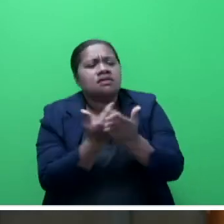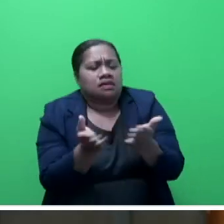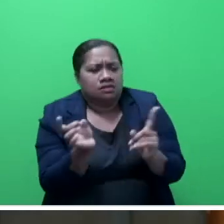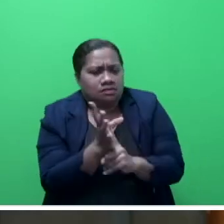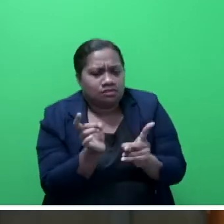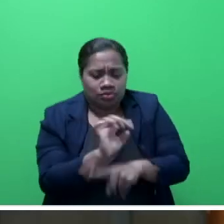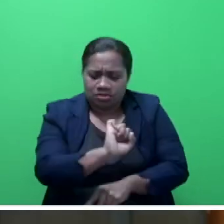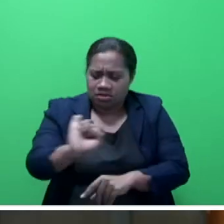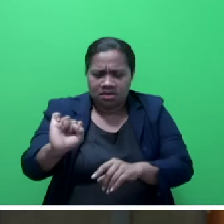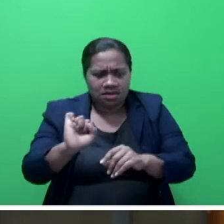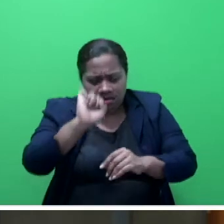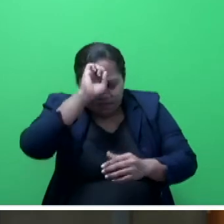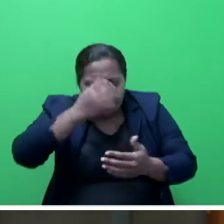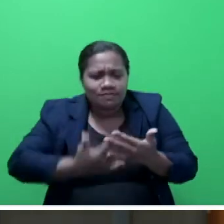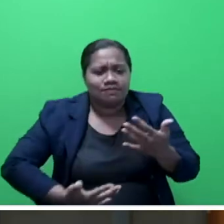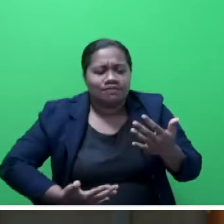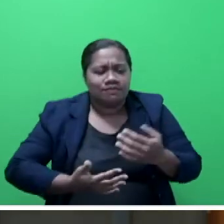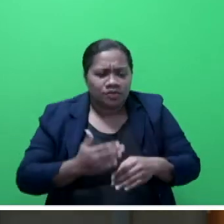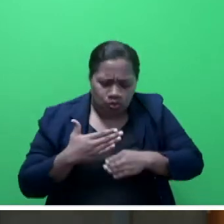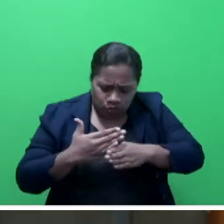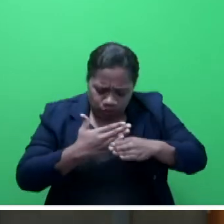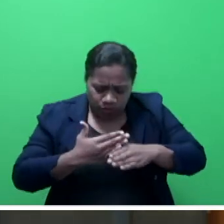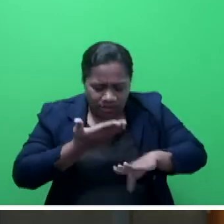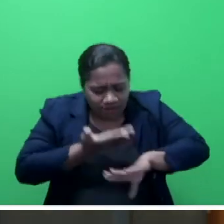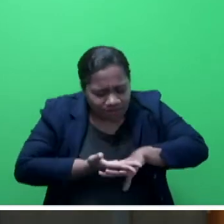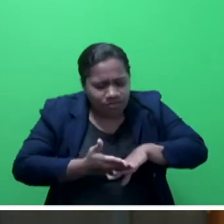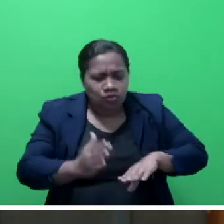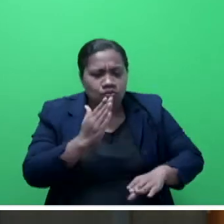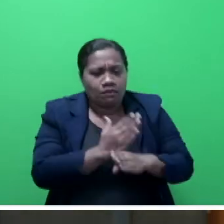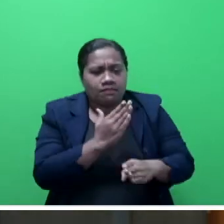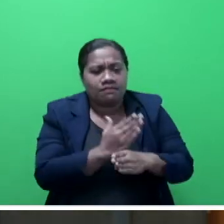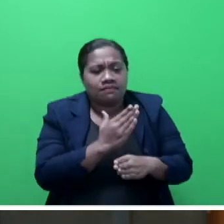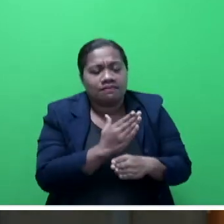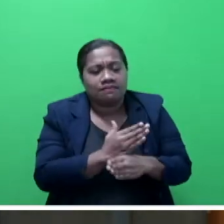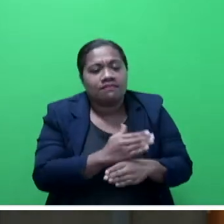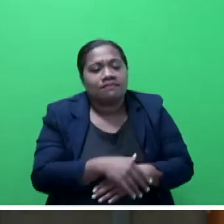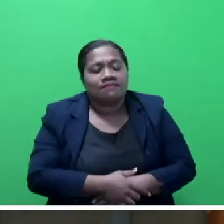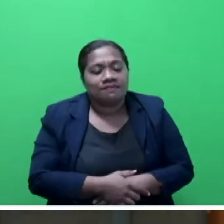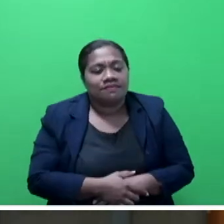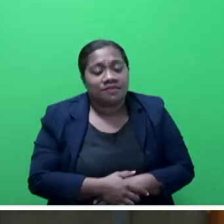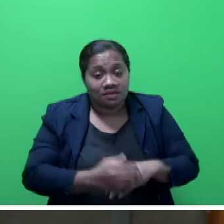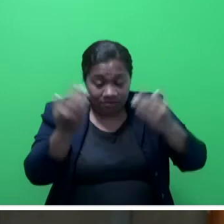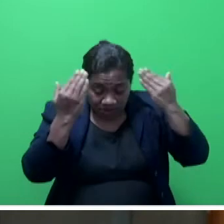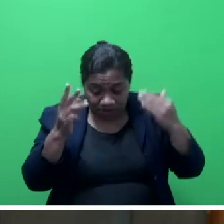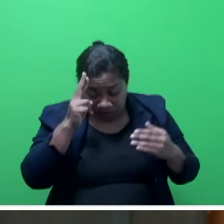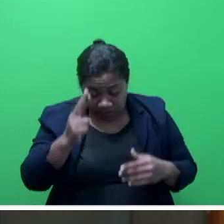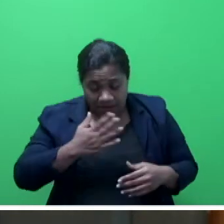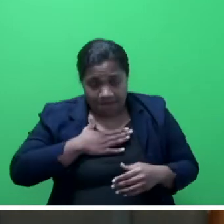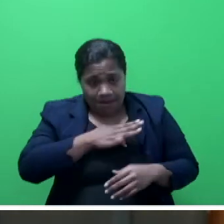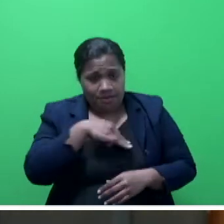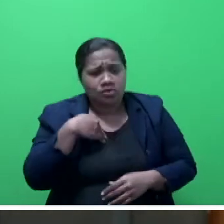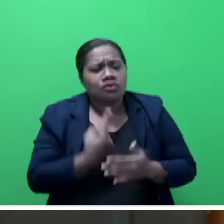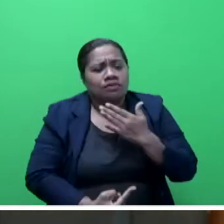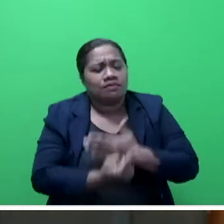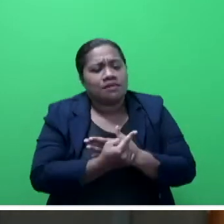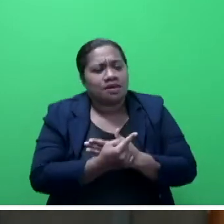experience equips them to work in new jobs. Mr Speaker Say, Mr ministry had advertised